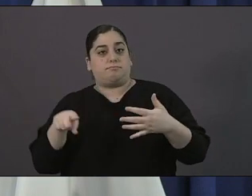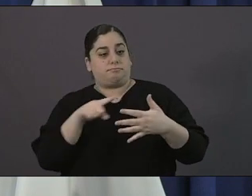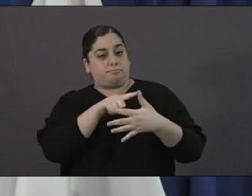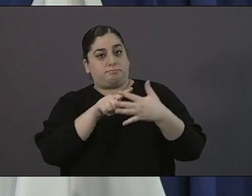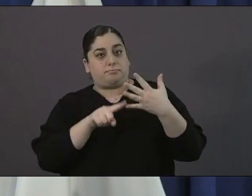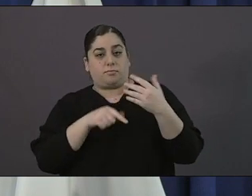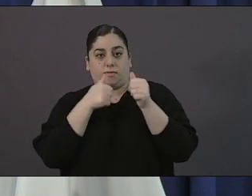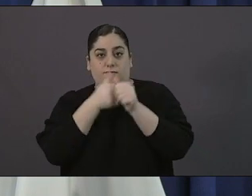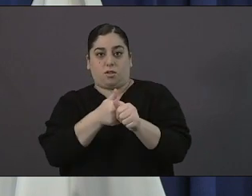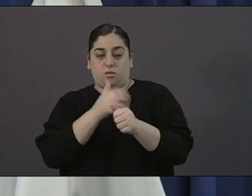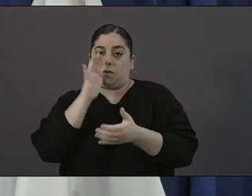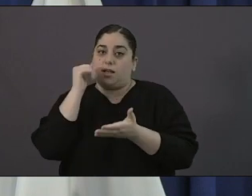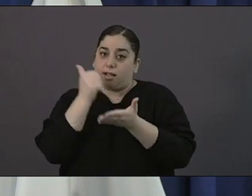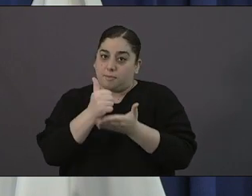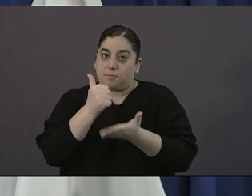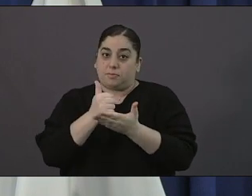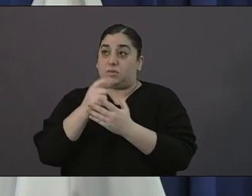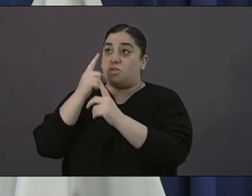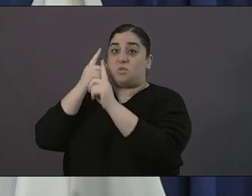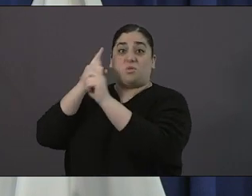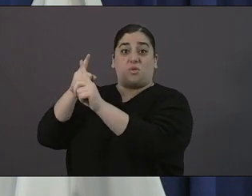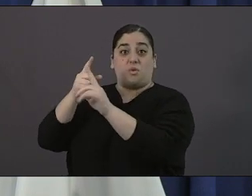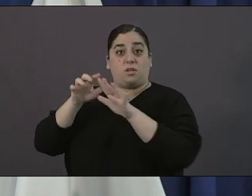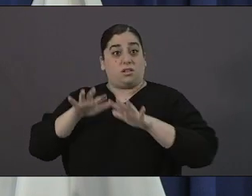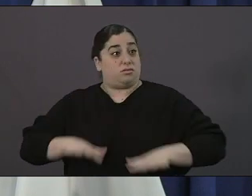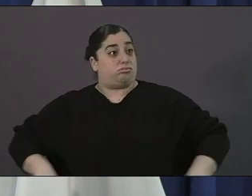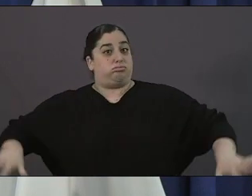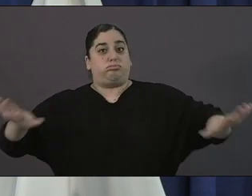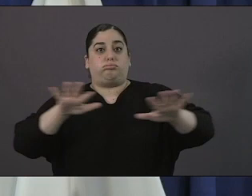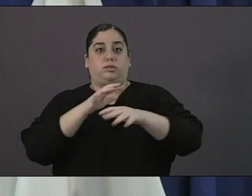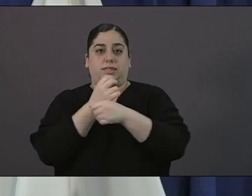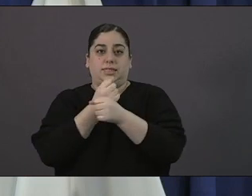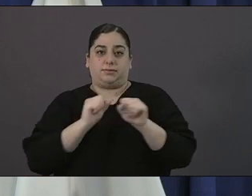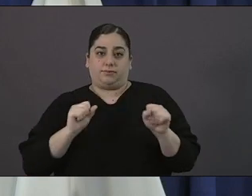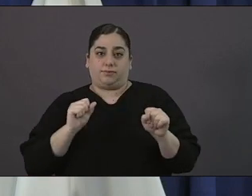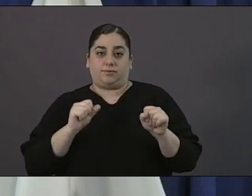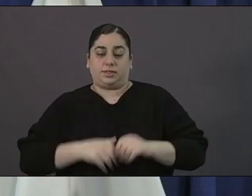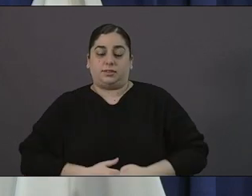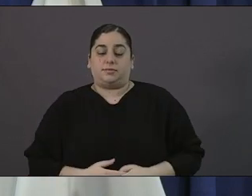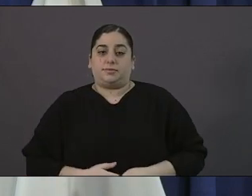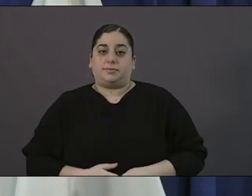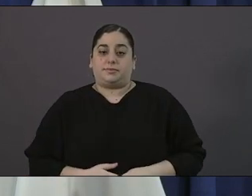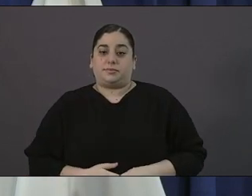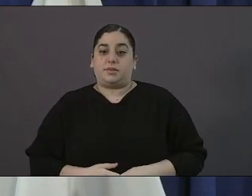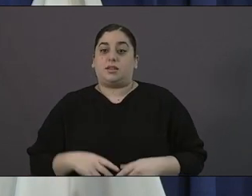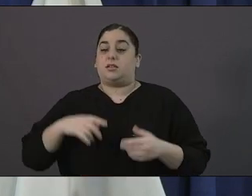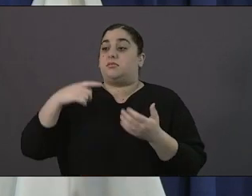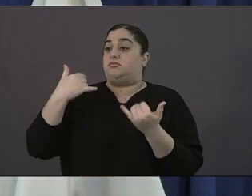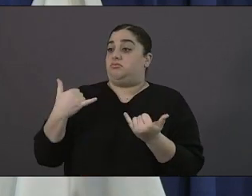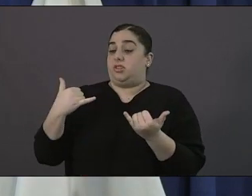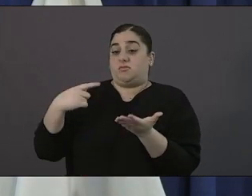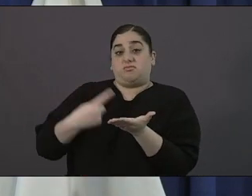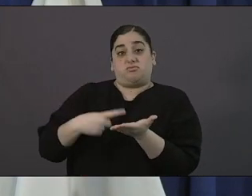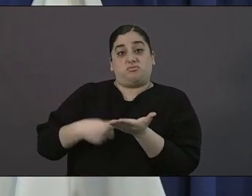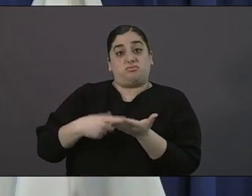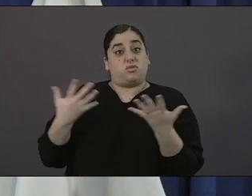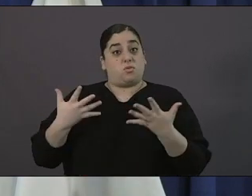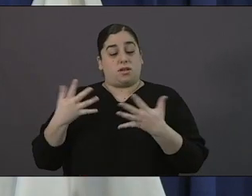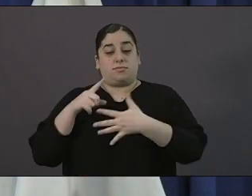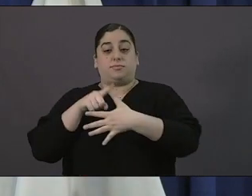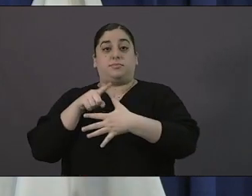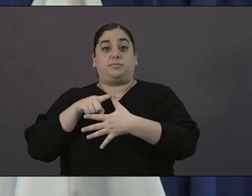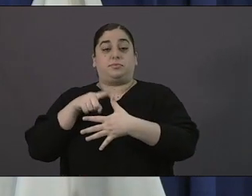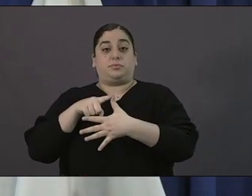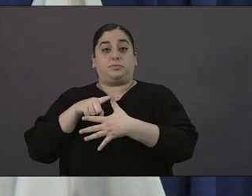people safe will continue to be our number one priority a couple of updates today that I want to cover first we're going to talk about the next